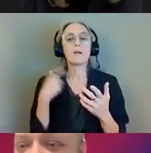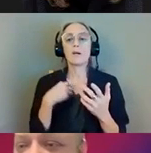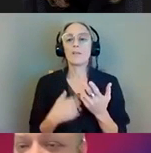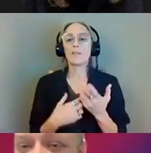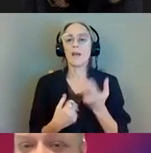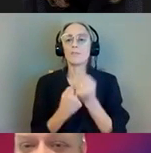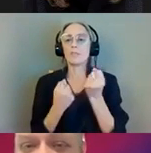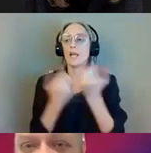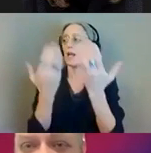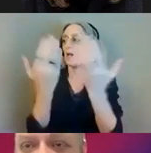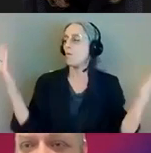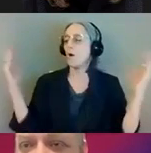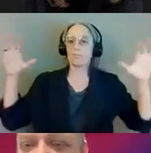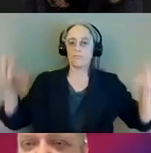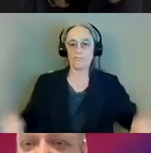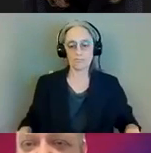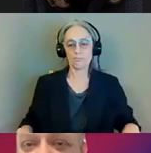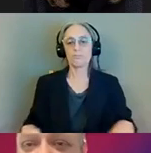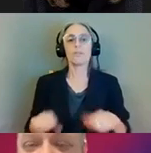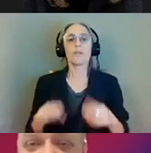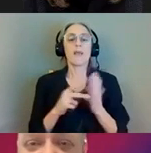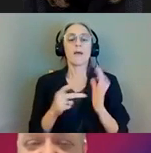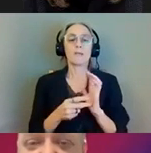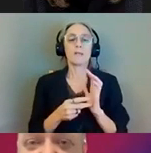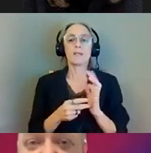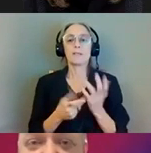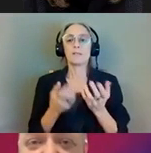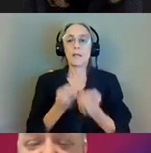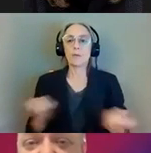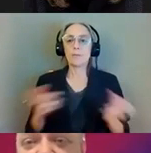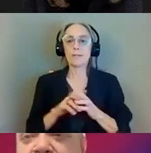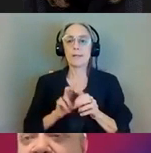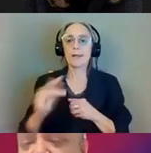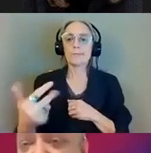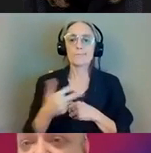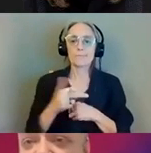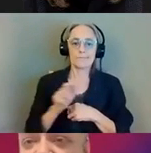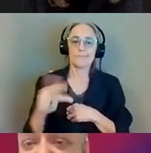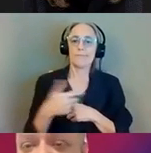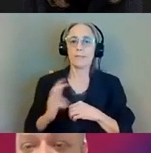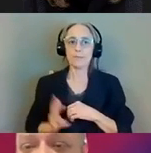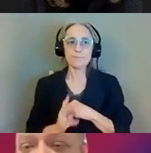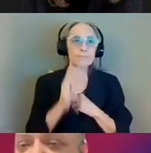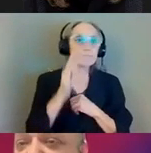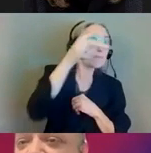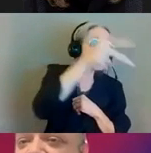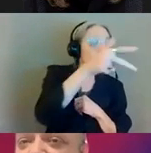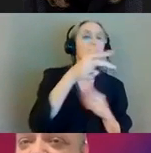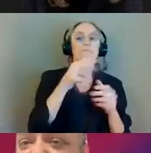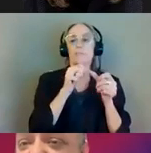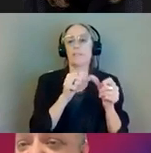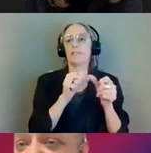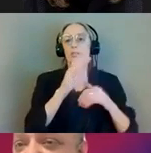equipment to cross street and get back up on the embankment to continue with the